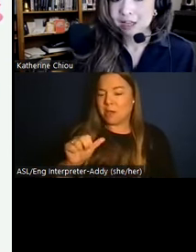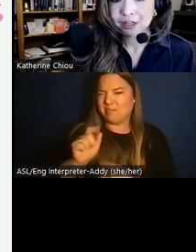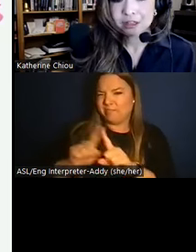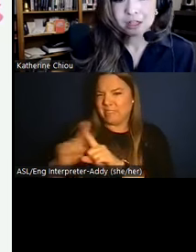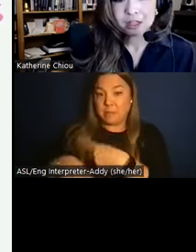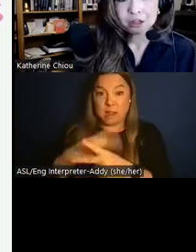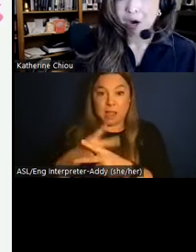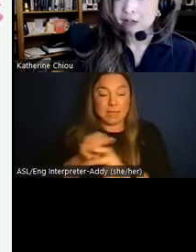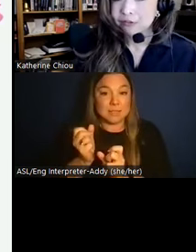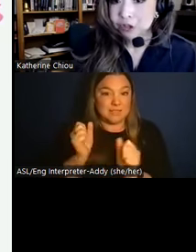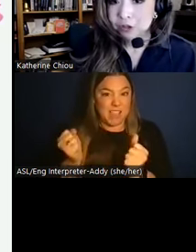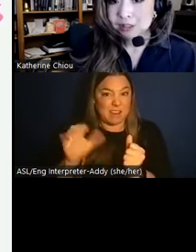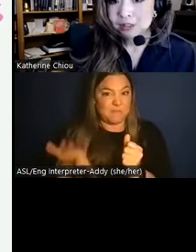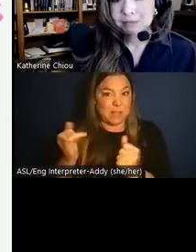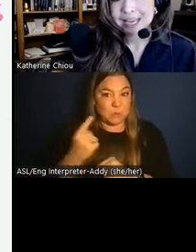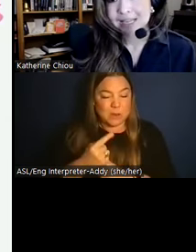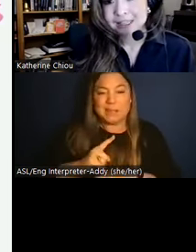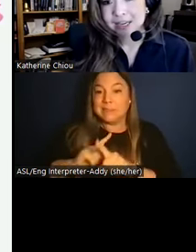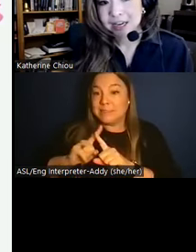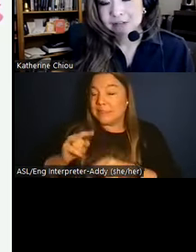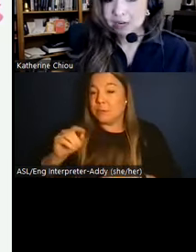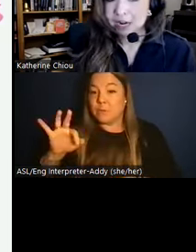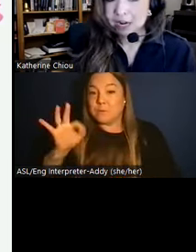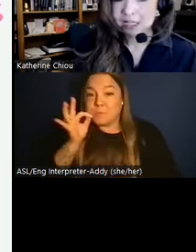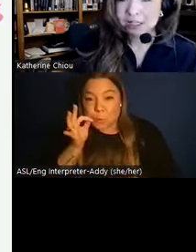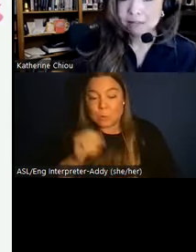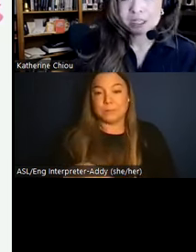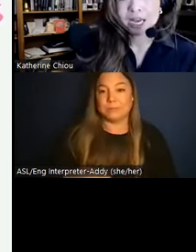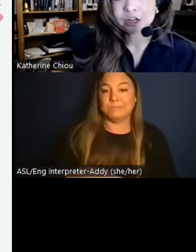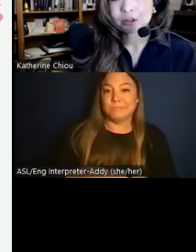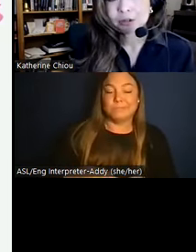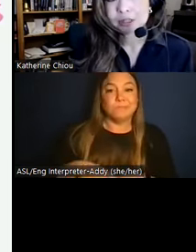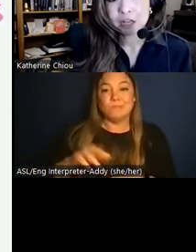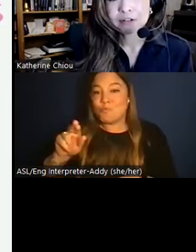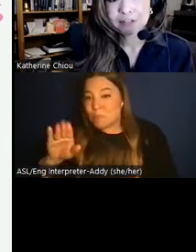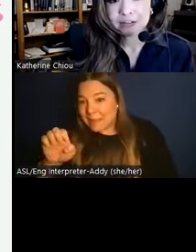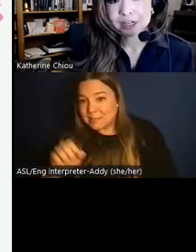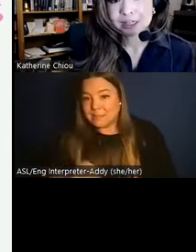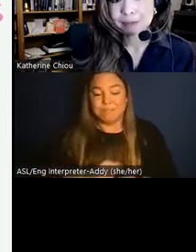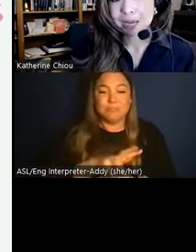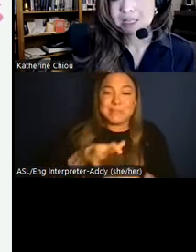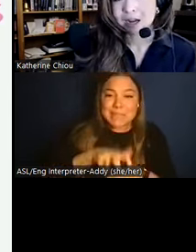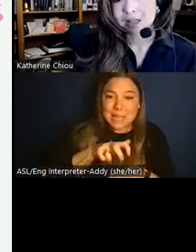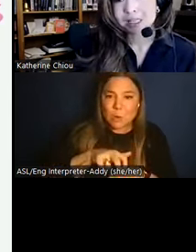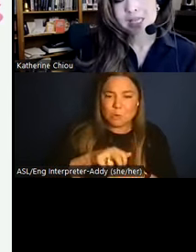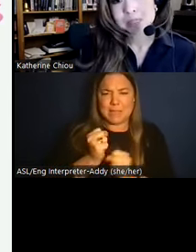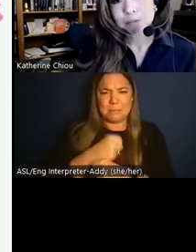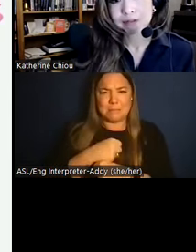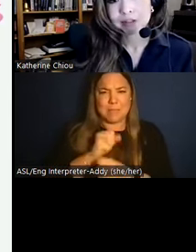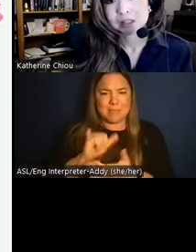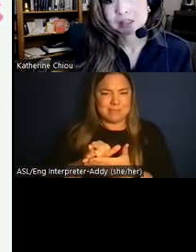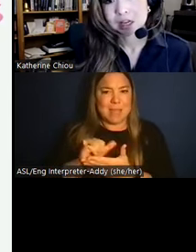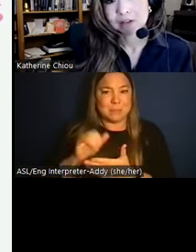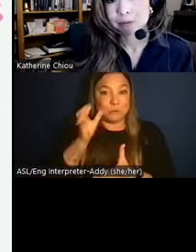is cassava, wild fruits, cacti, rice, potatoes, and other flavorings depending on the taste